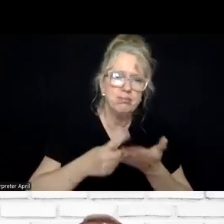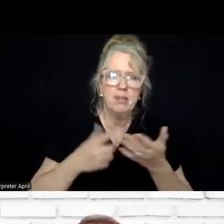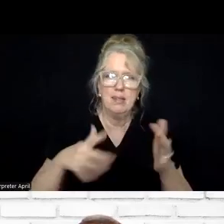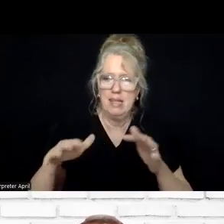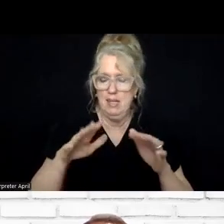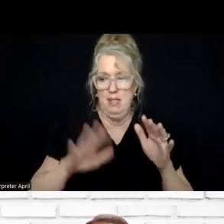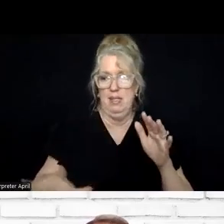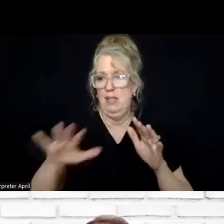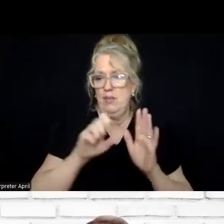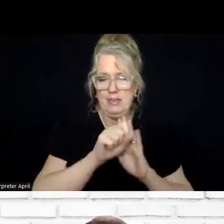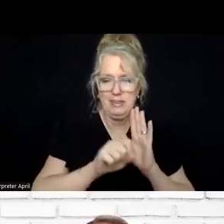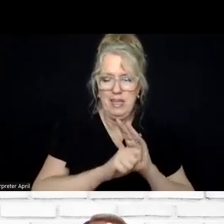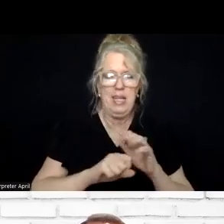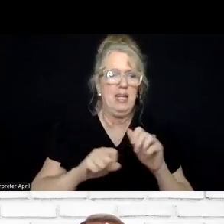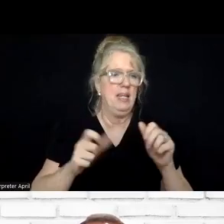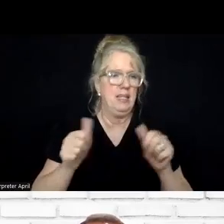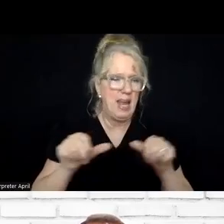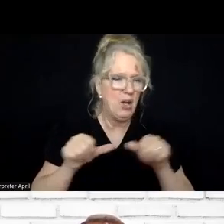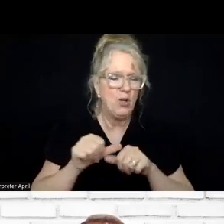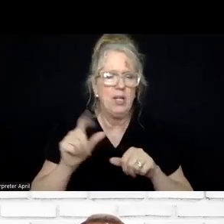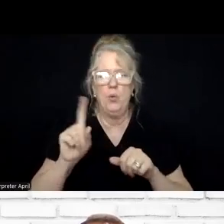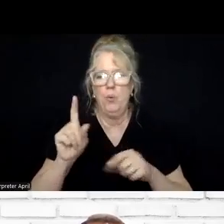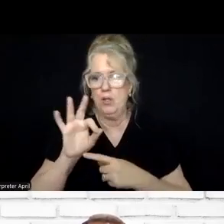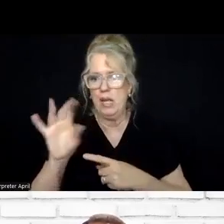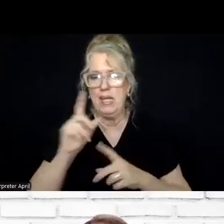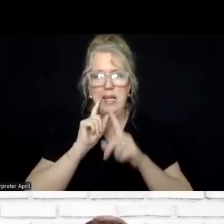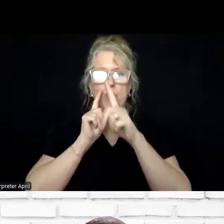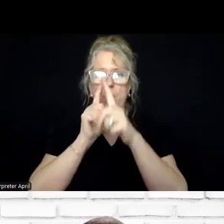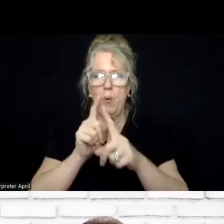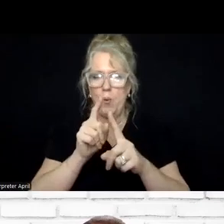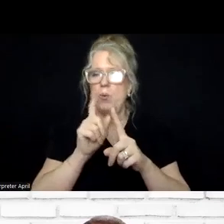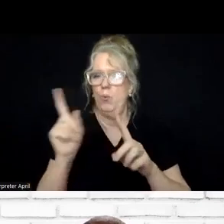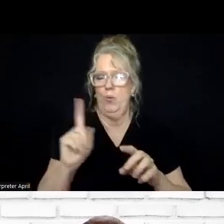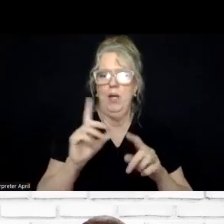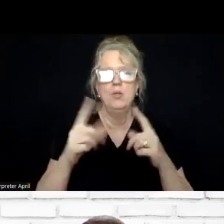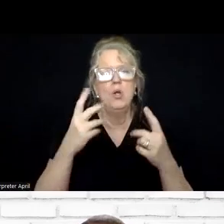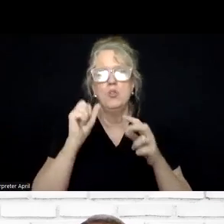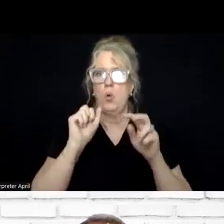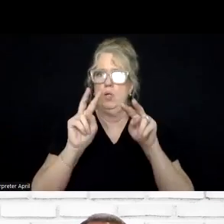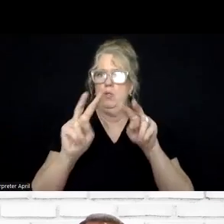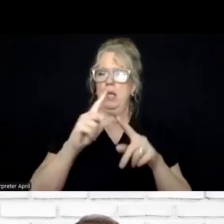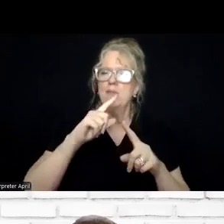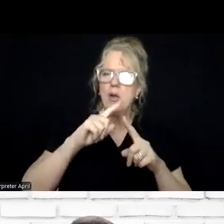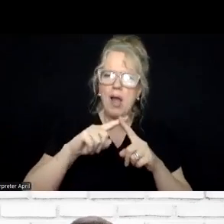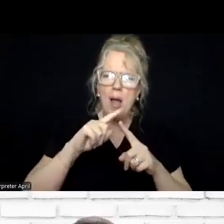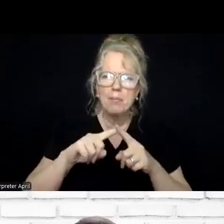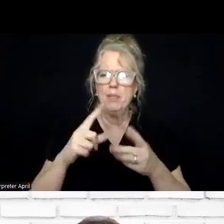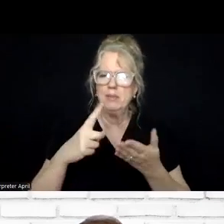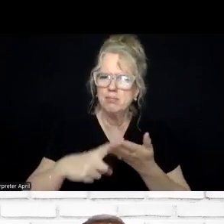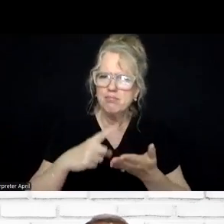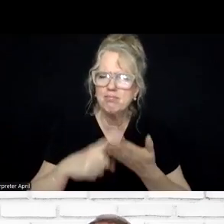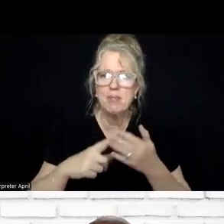states and the jurisdictions about where 988 is headed and looking at it in a very optimistic sense. So we had a, uh,